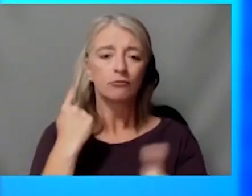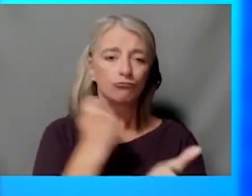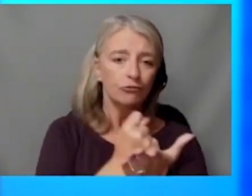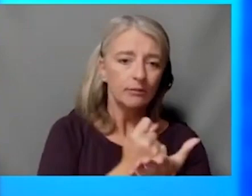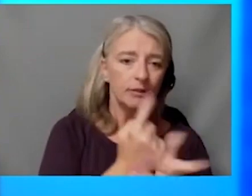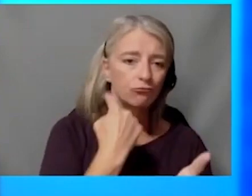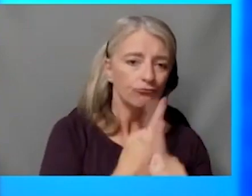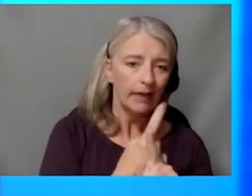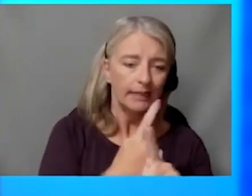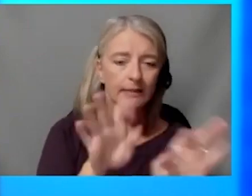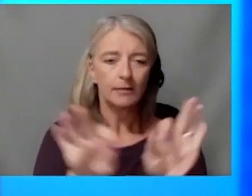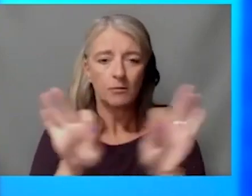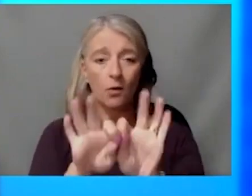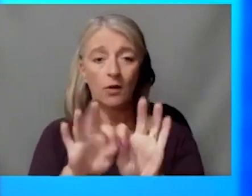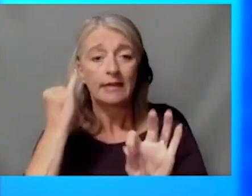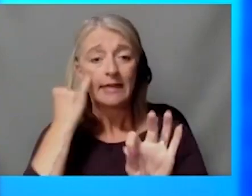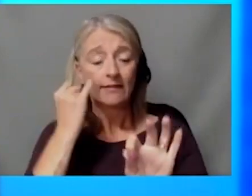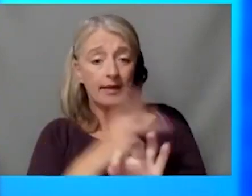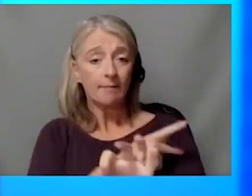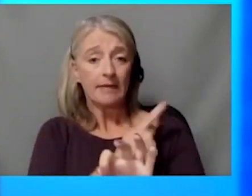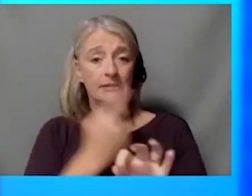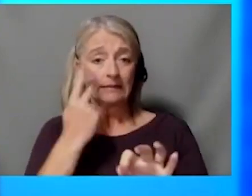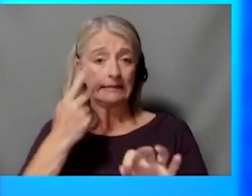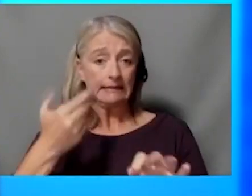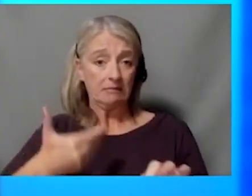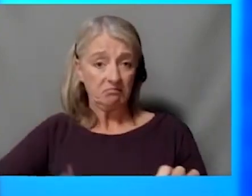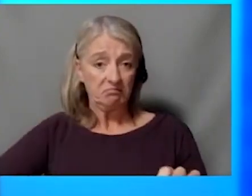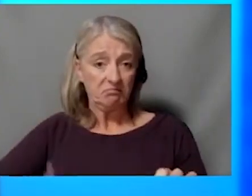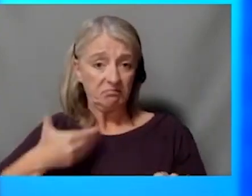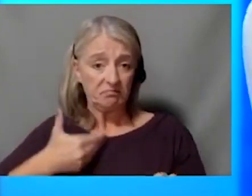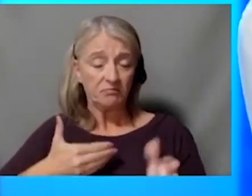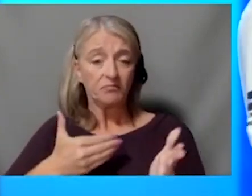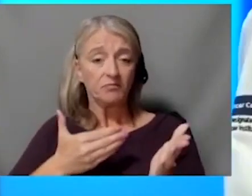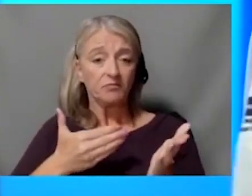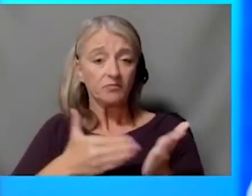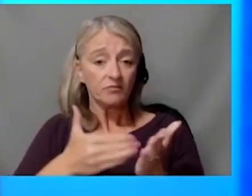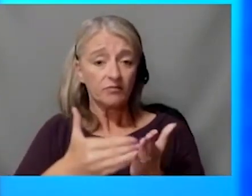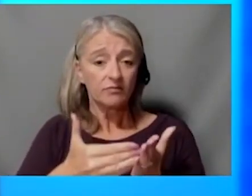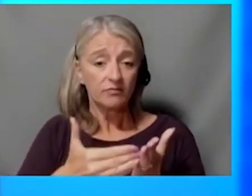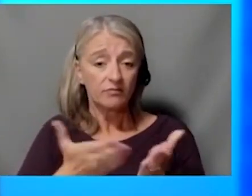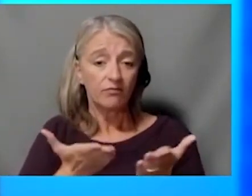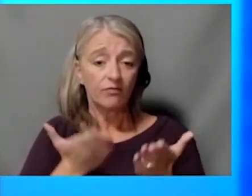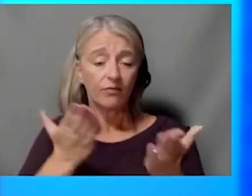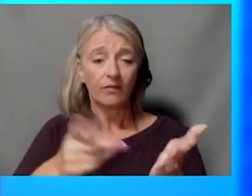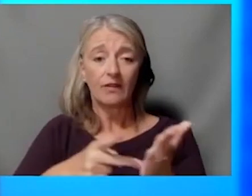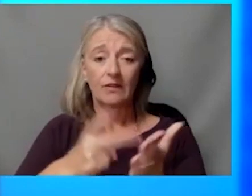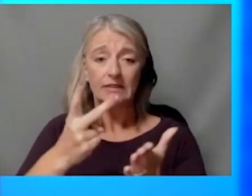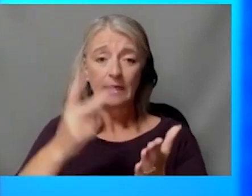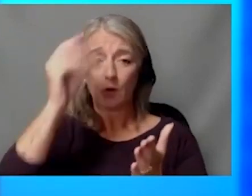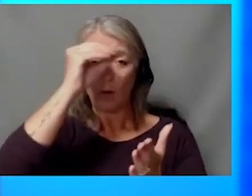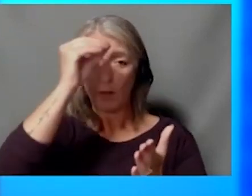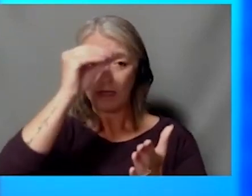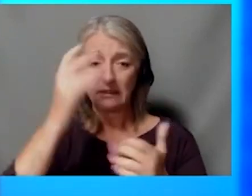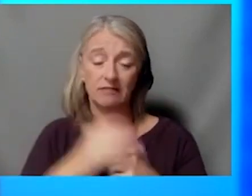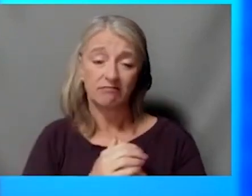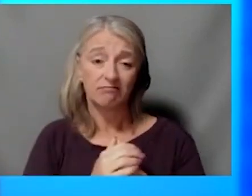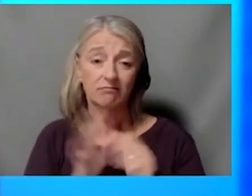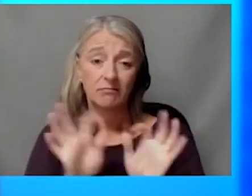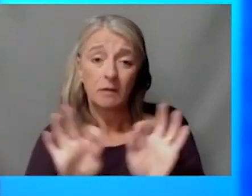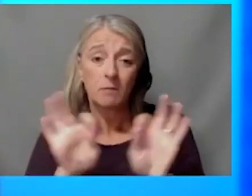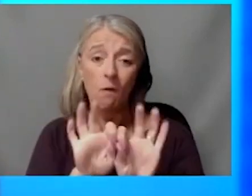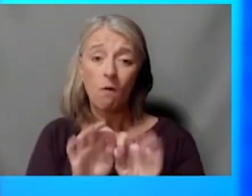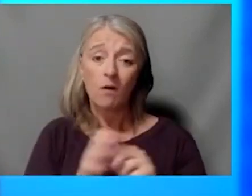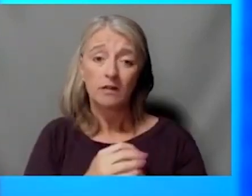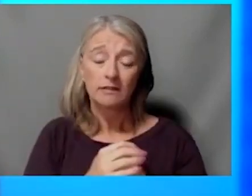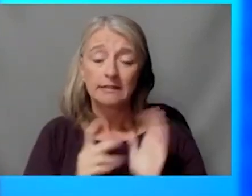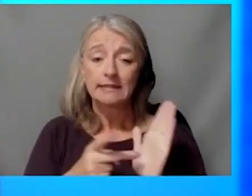sees me, I often recommend a second opinion. And when a patient sees someone else, the importance of a second opinion is to